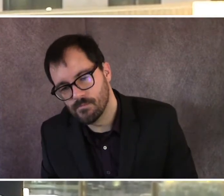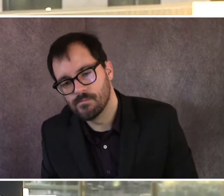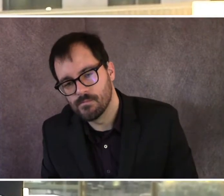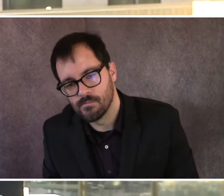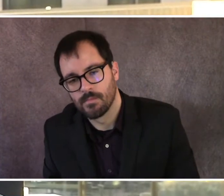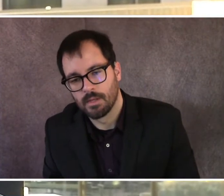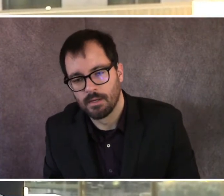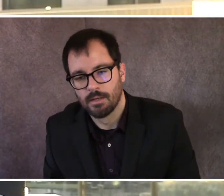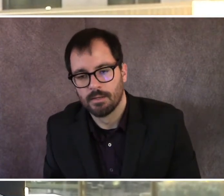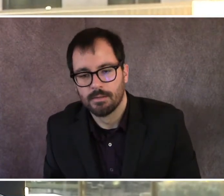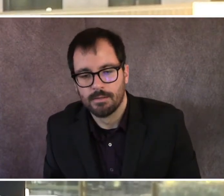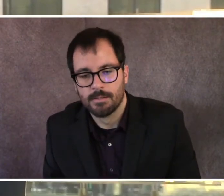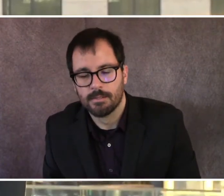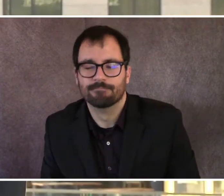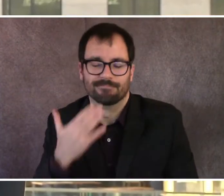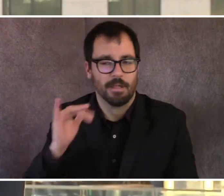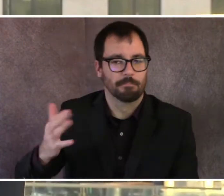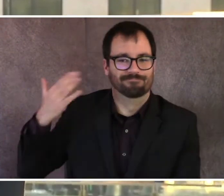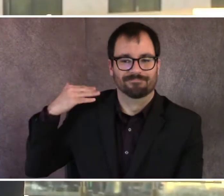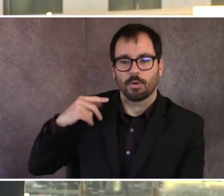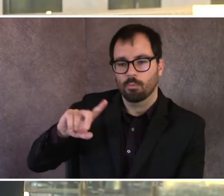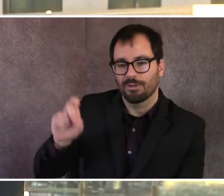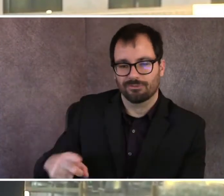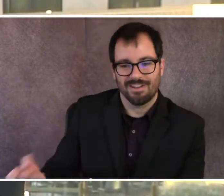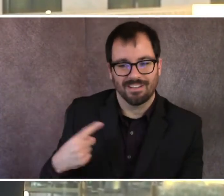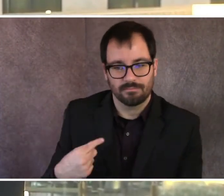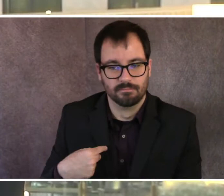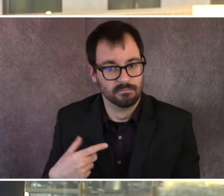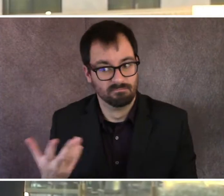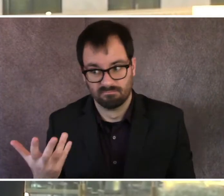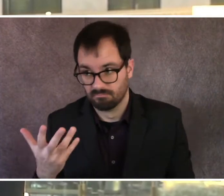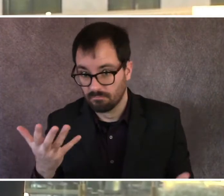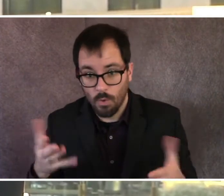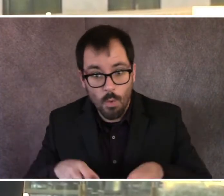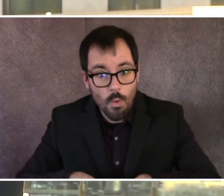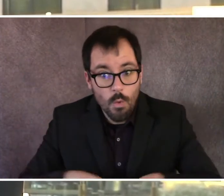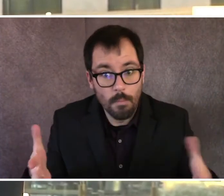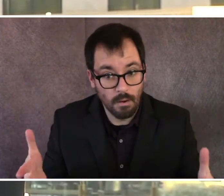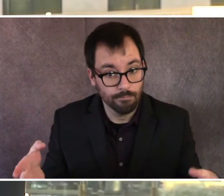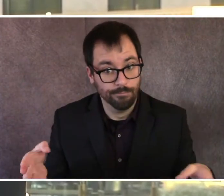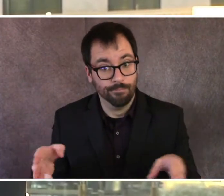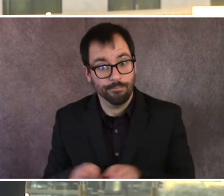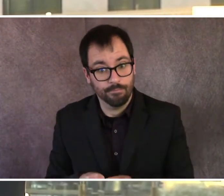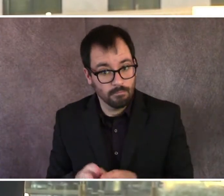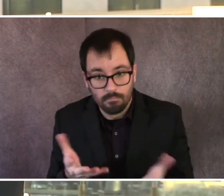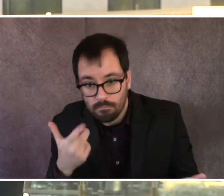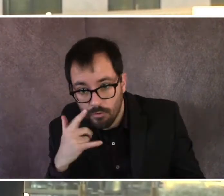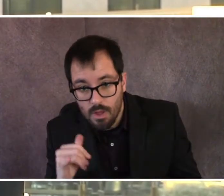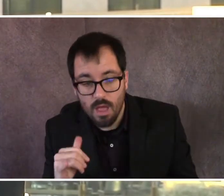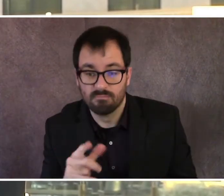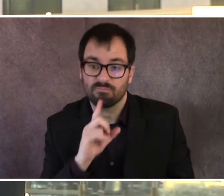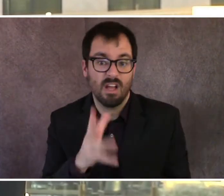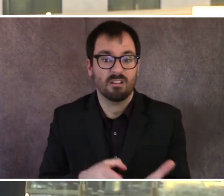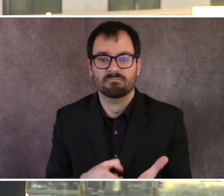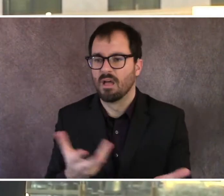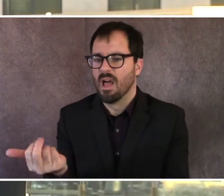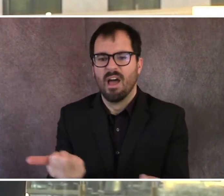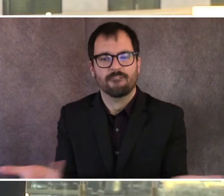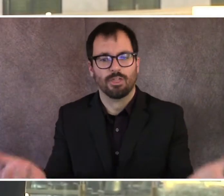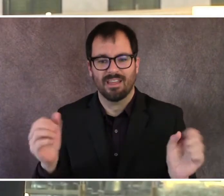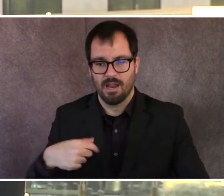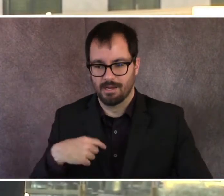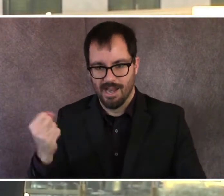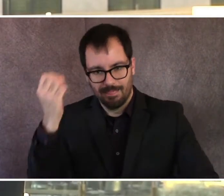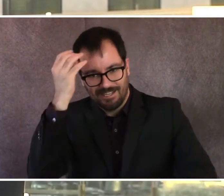think that everything's on the table, but we're hoping with, uh, some of the regulations that have come down from the state and what we're doing here in the city,